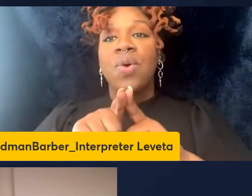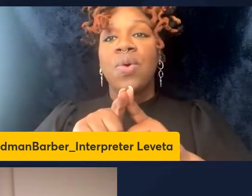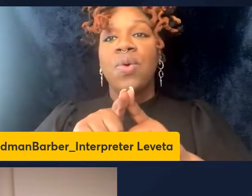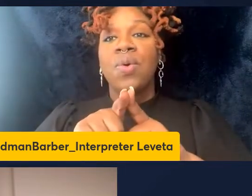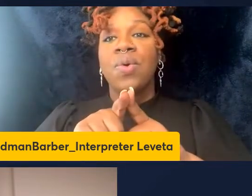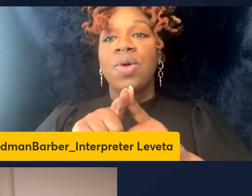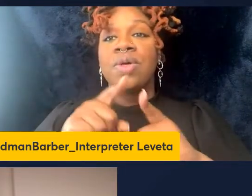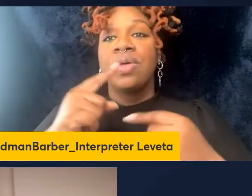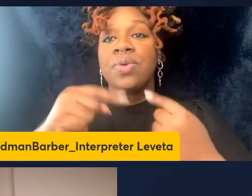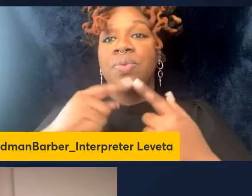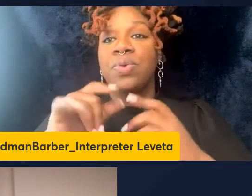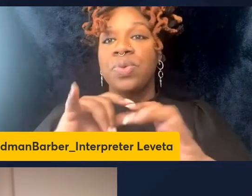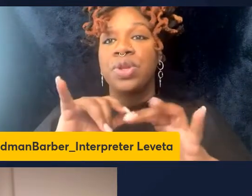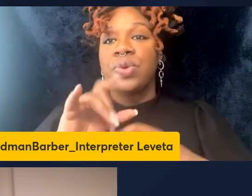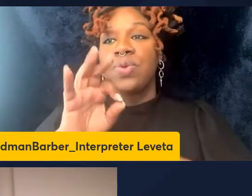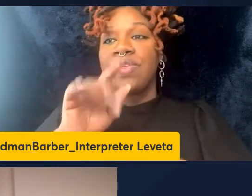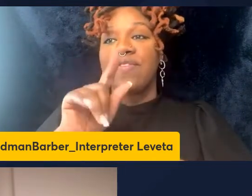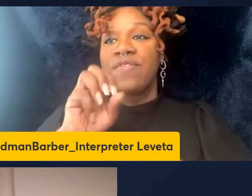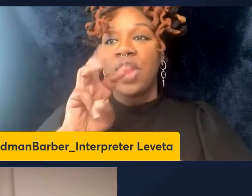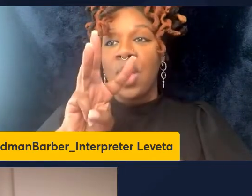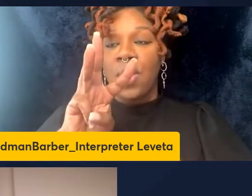cytometry with the PBMCs,